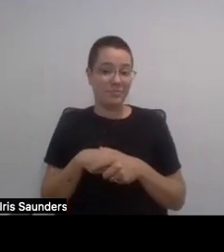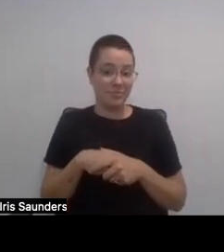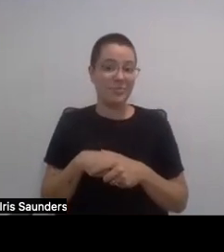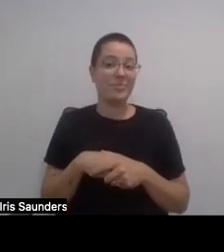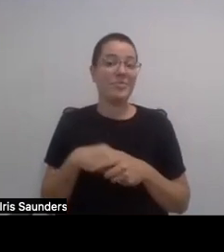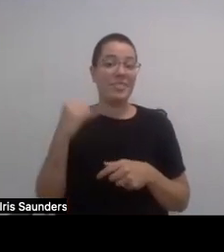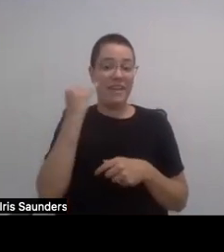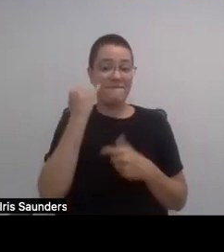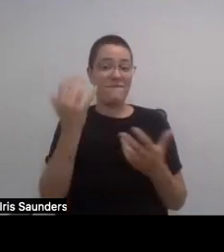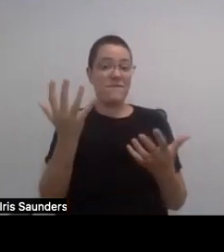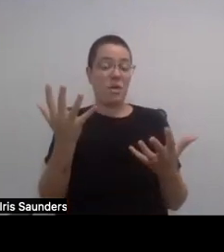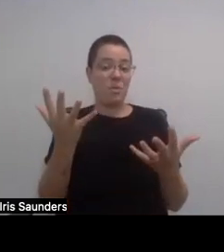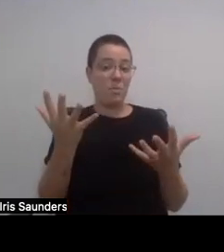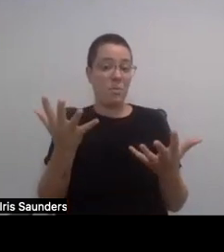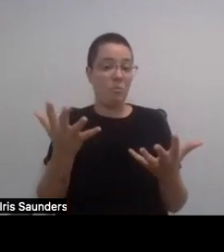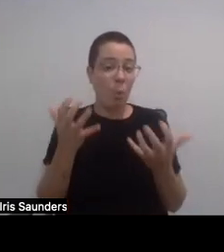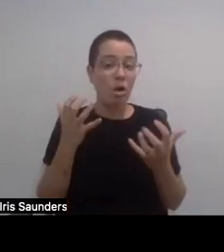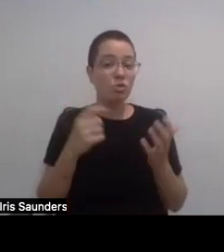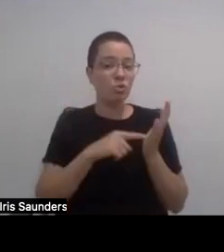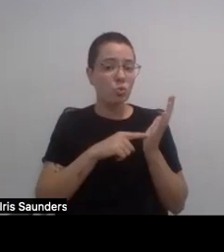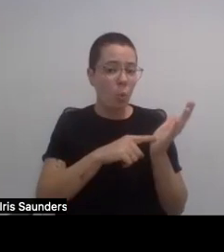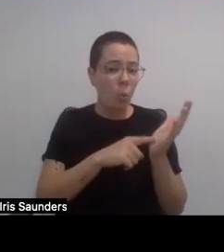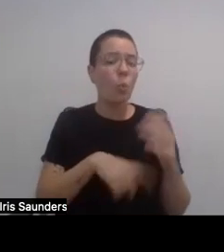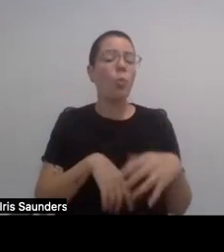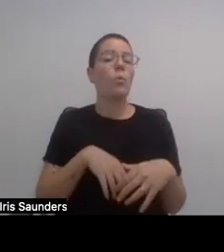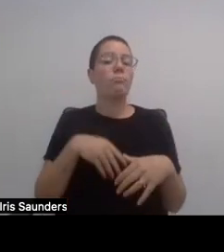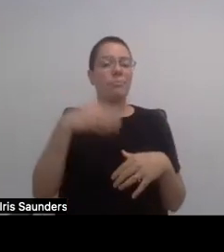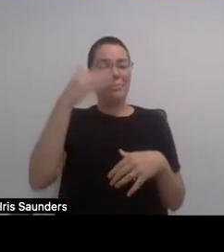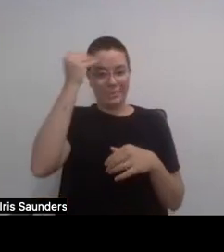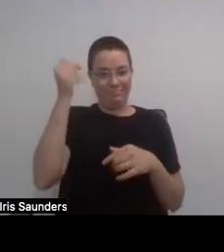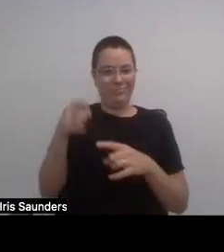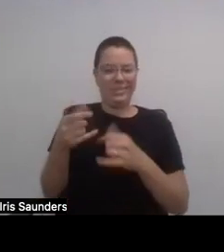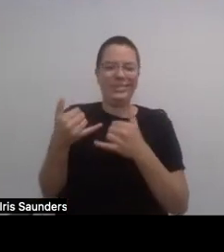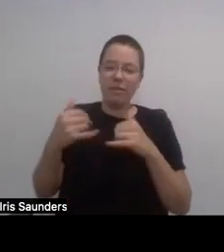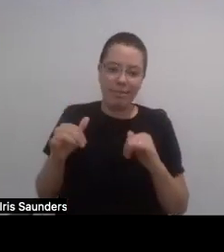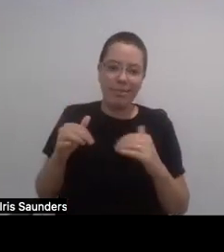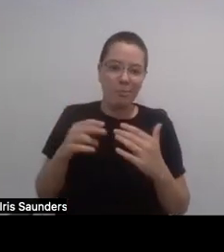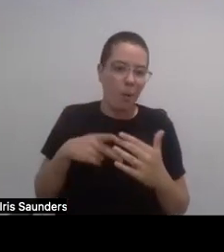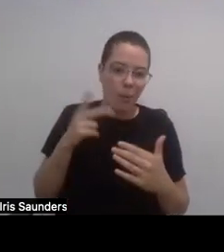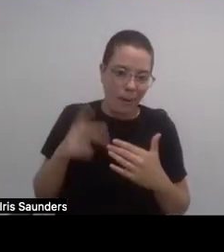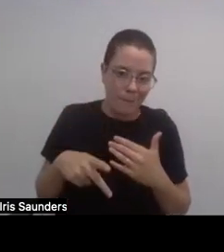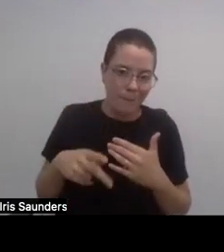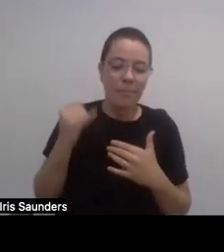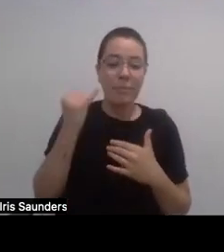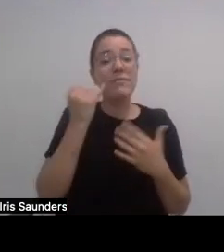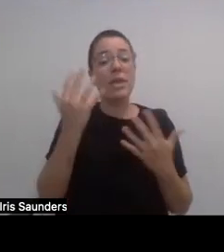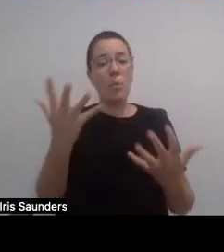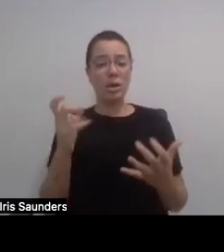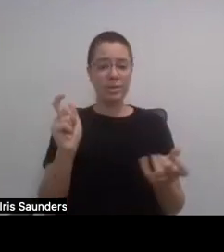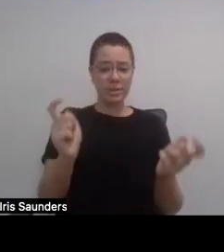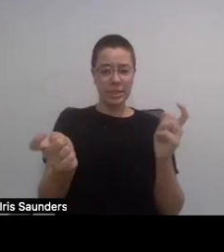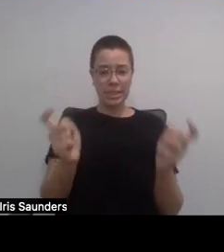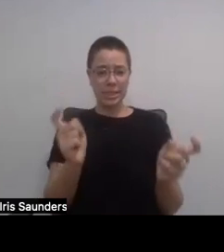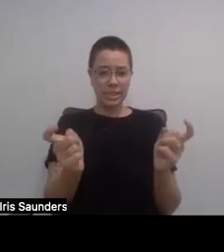it, because it's still a program, you know, it's a manufactured program. Um, if they want to craft it in a certain way,